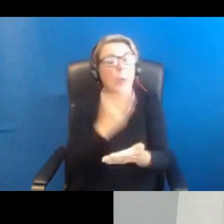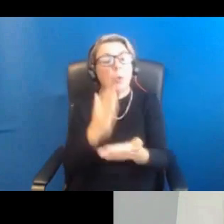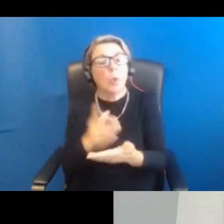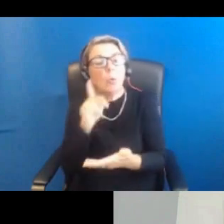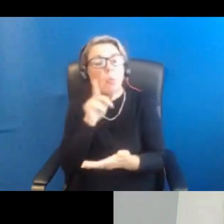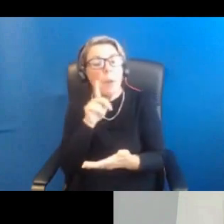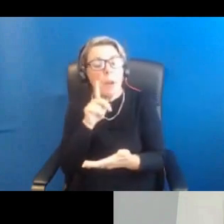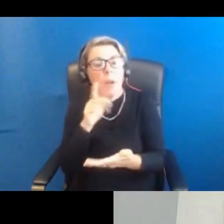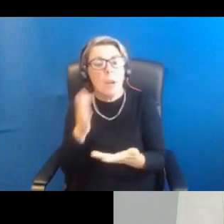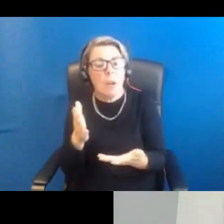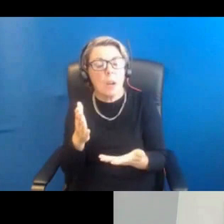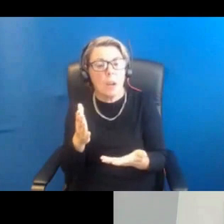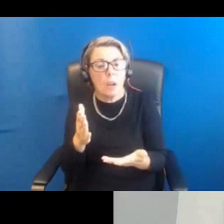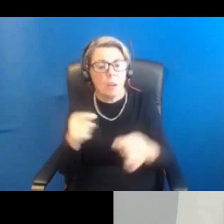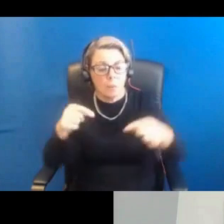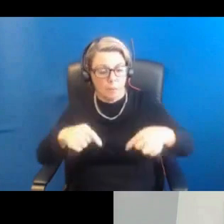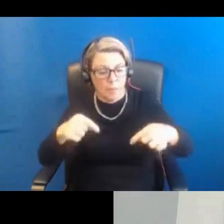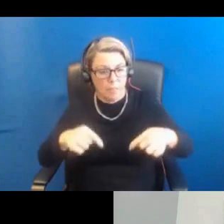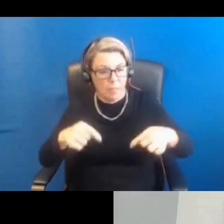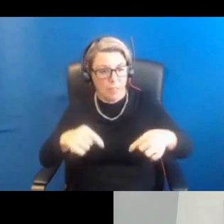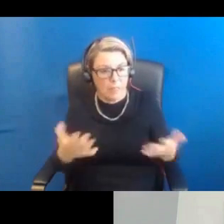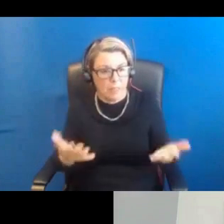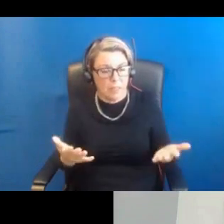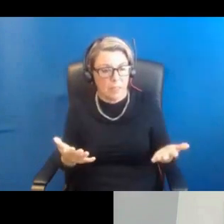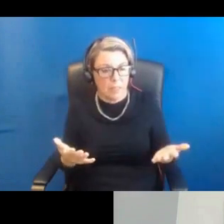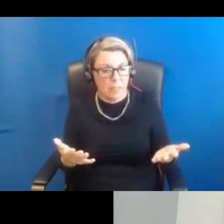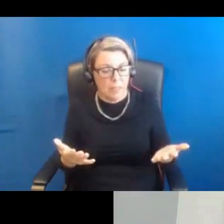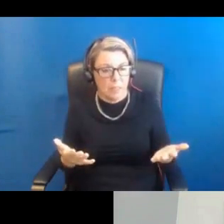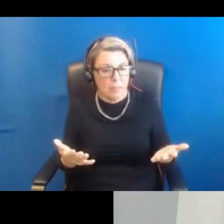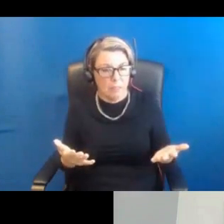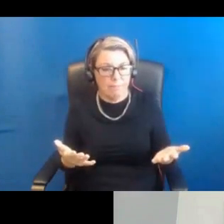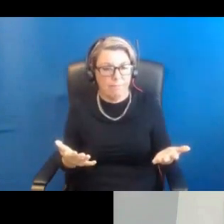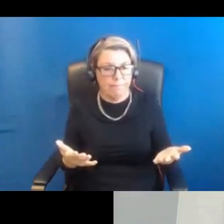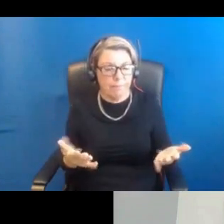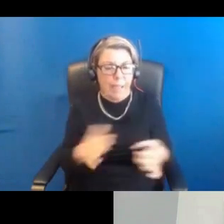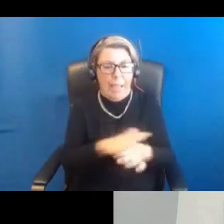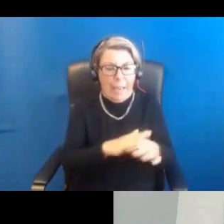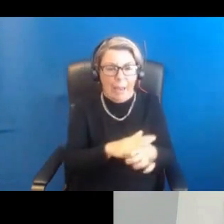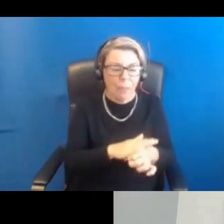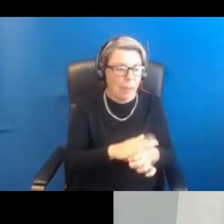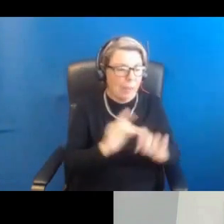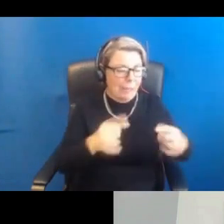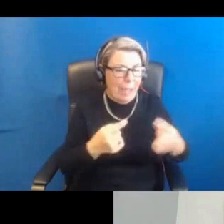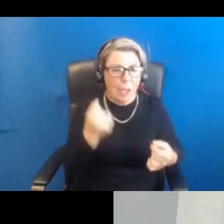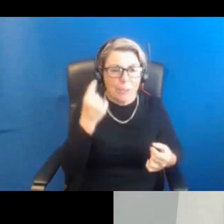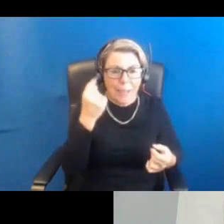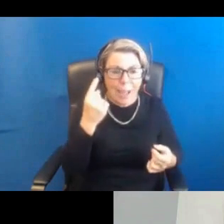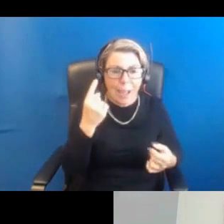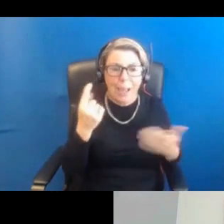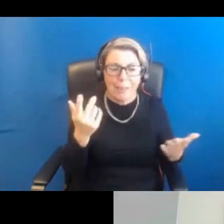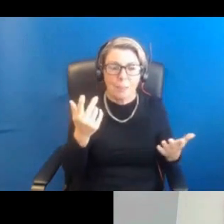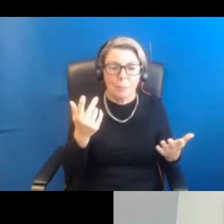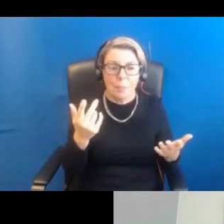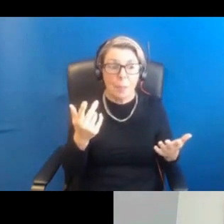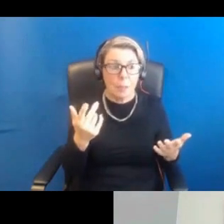in this maybe misunderstood area have a voice as well and,